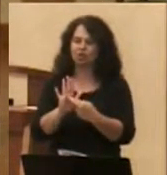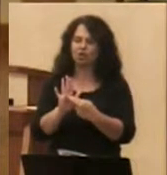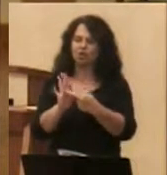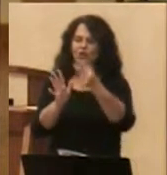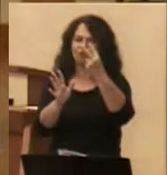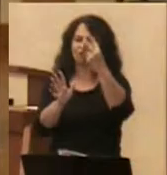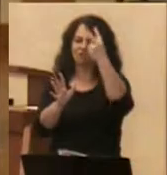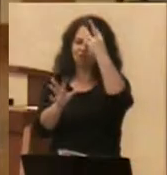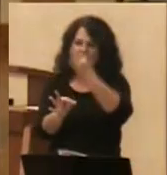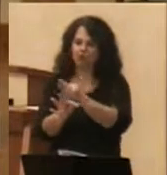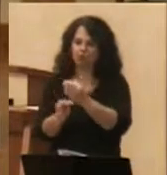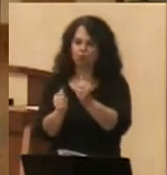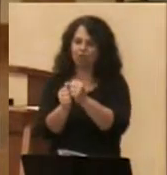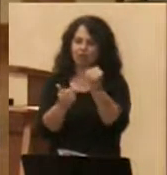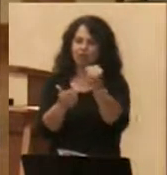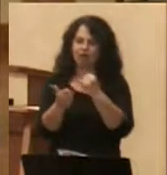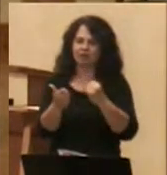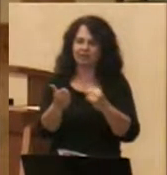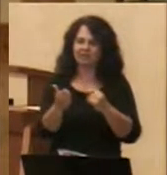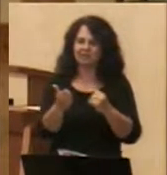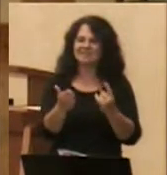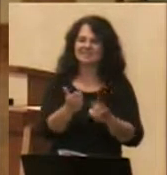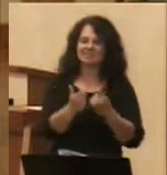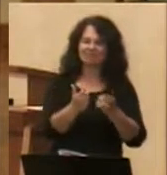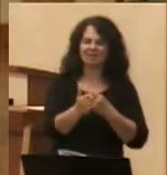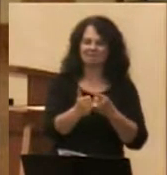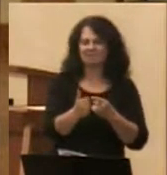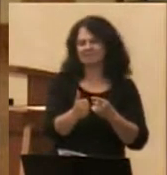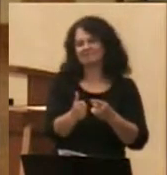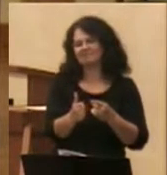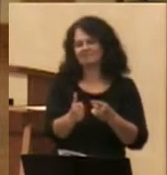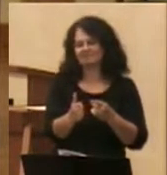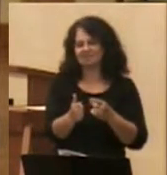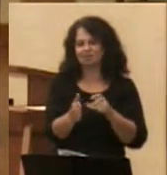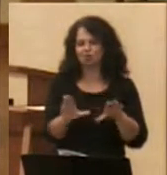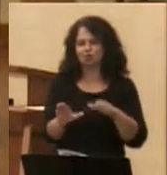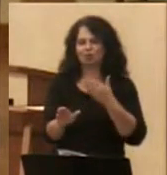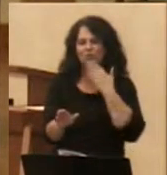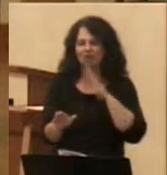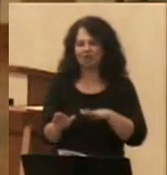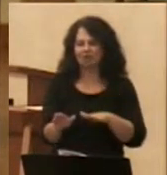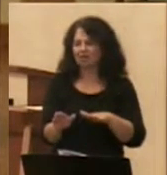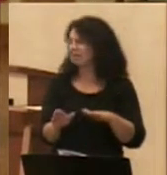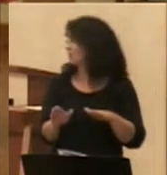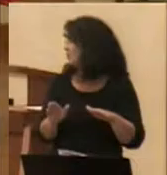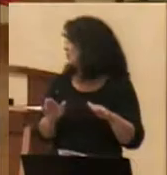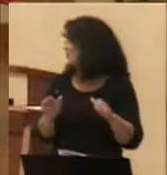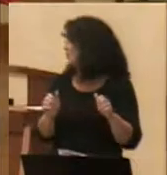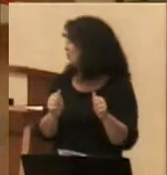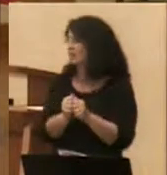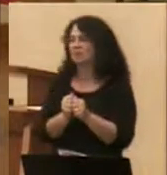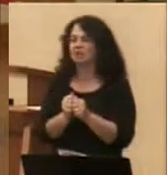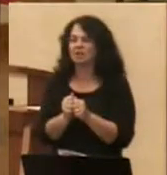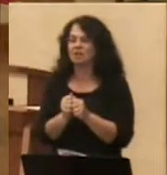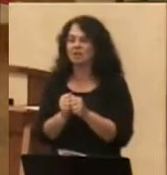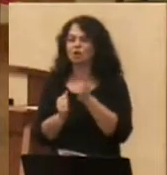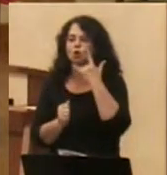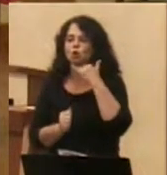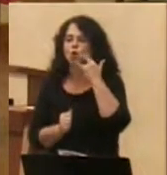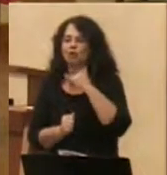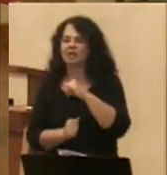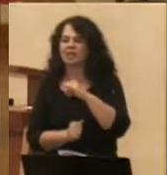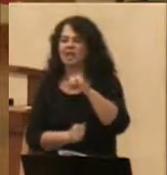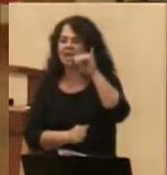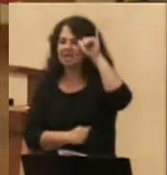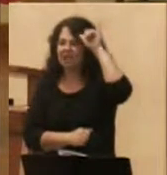sometimes it has gone very badly. For instance, with the crafting of the golden calf during the time of